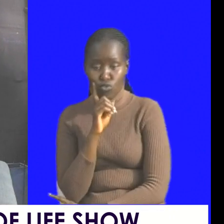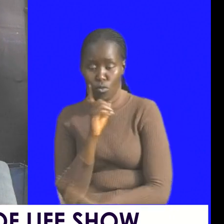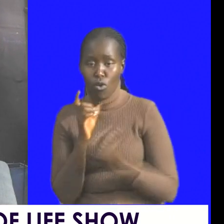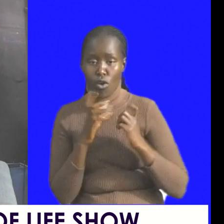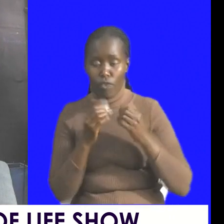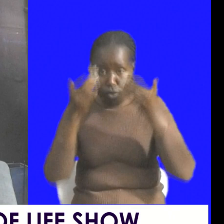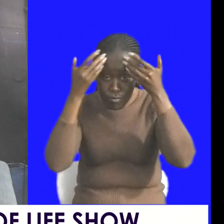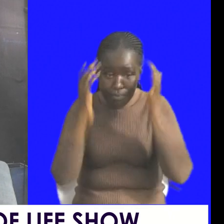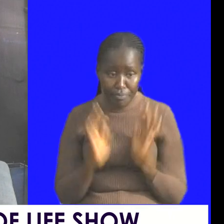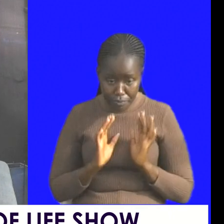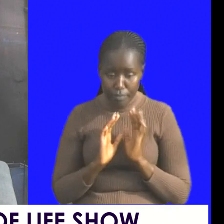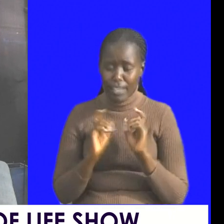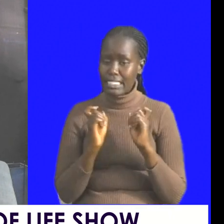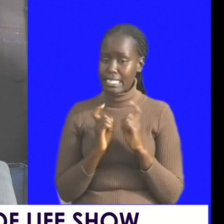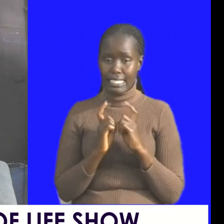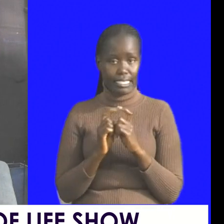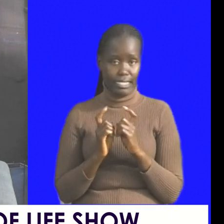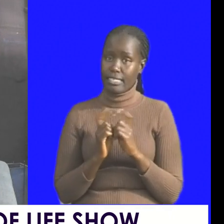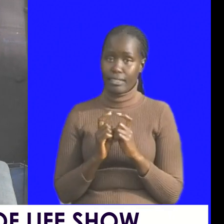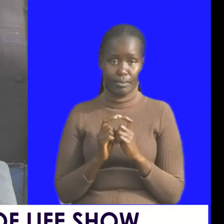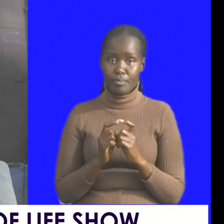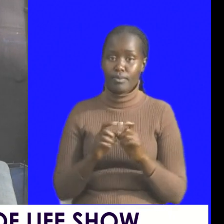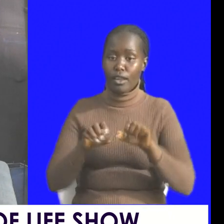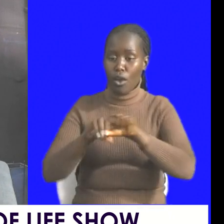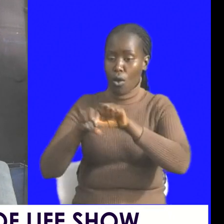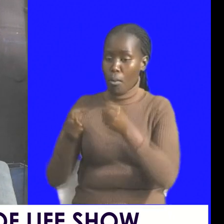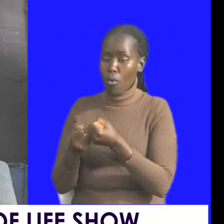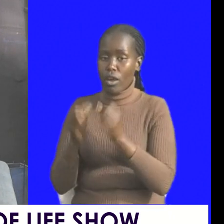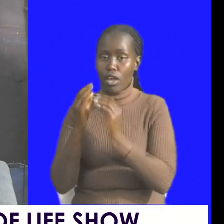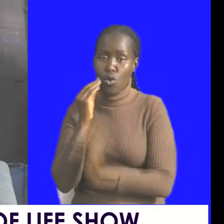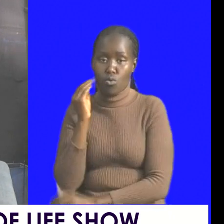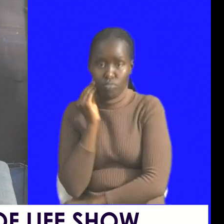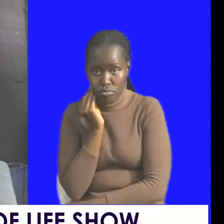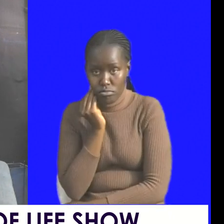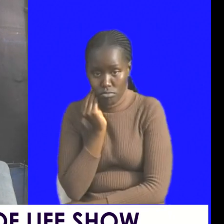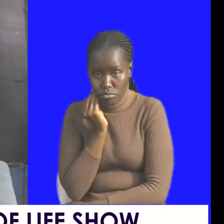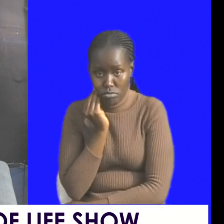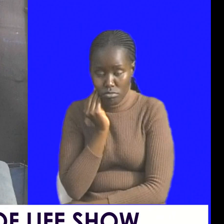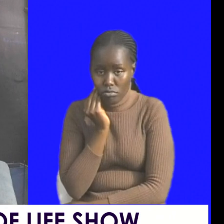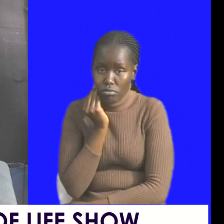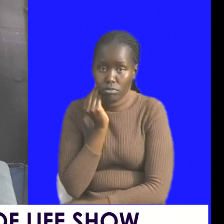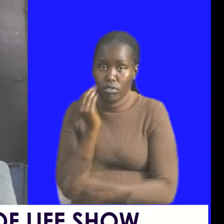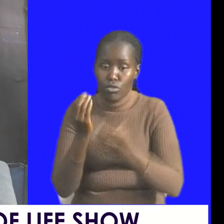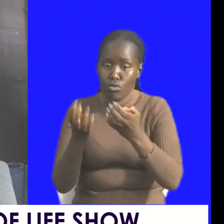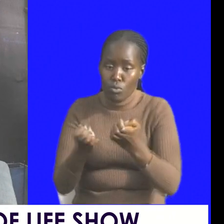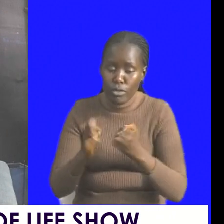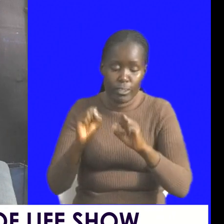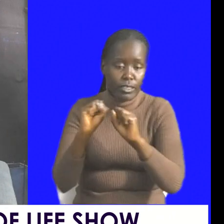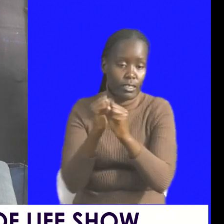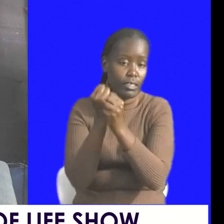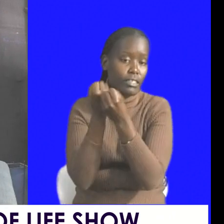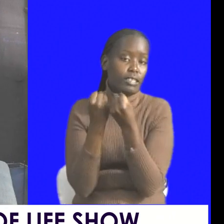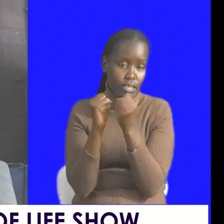unknown it is very painful broken homes you know we need safe and